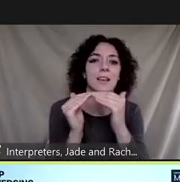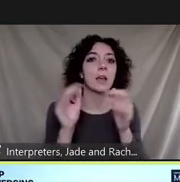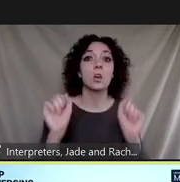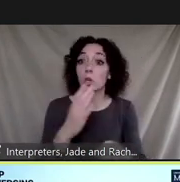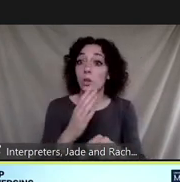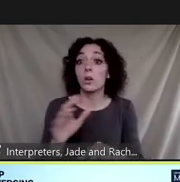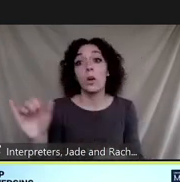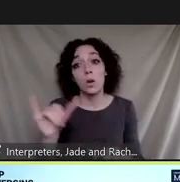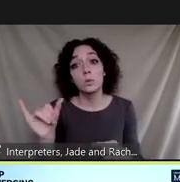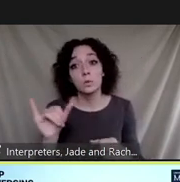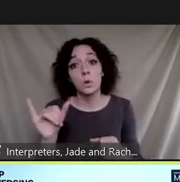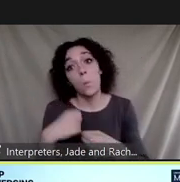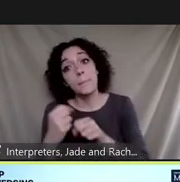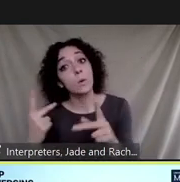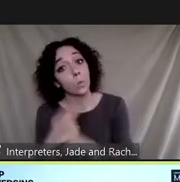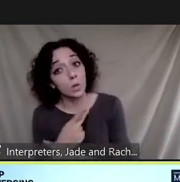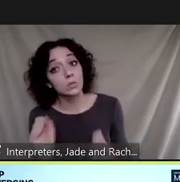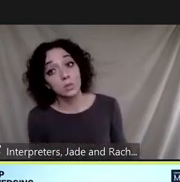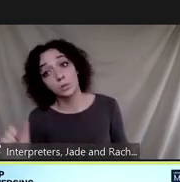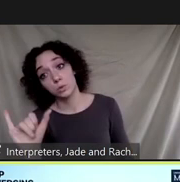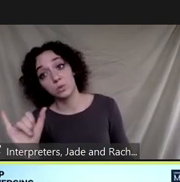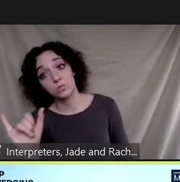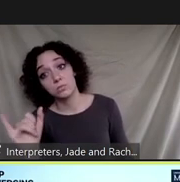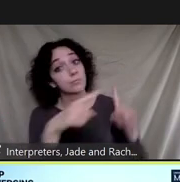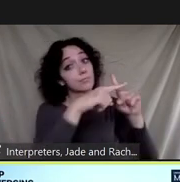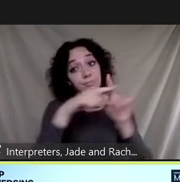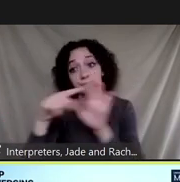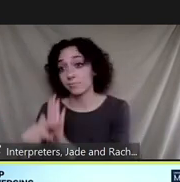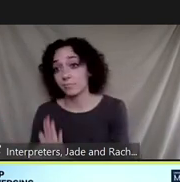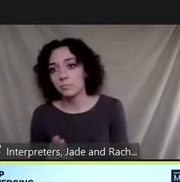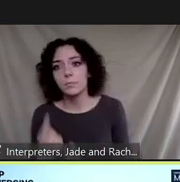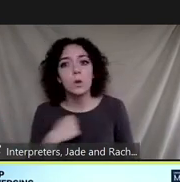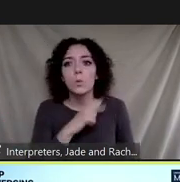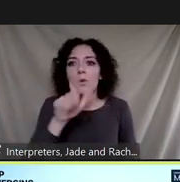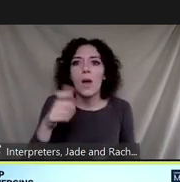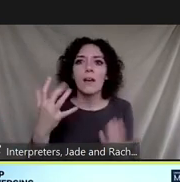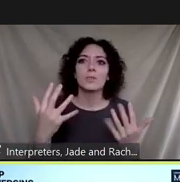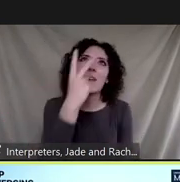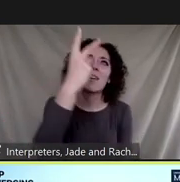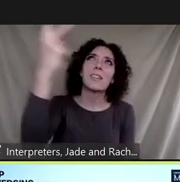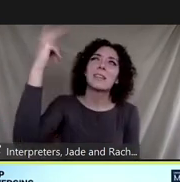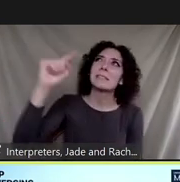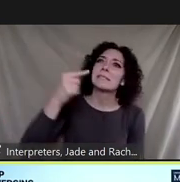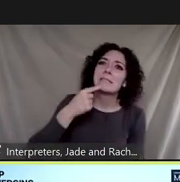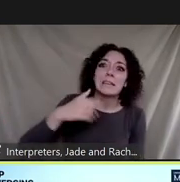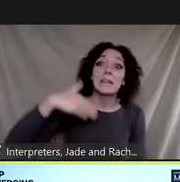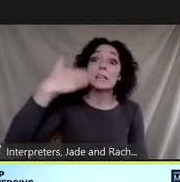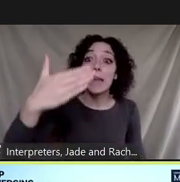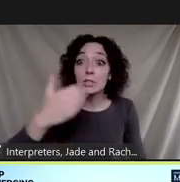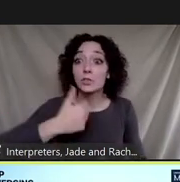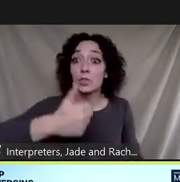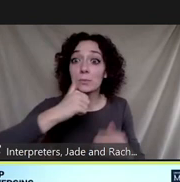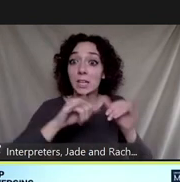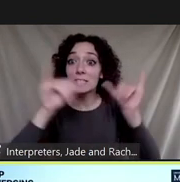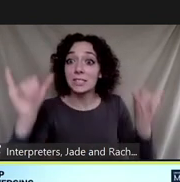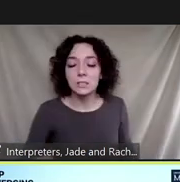make all of these a lot worse we don't have to wait and regret the next transportation system we have the